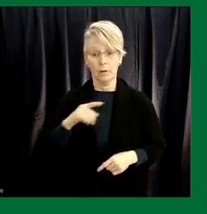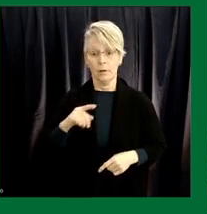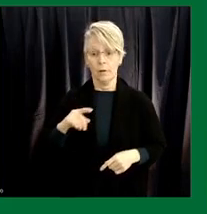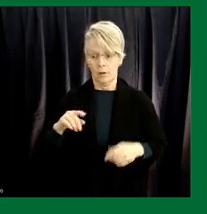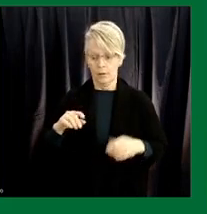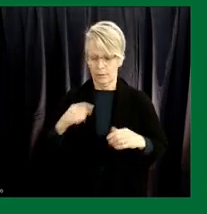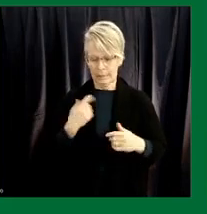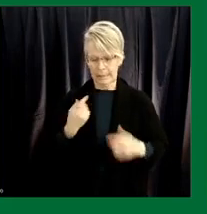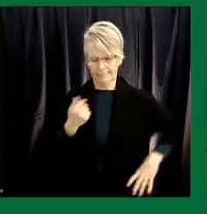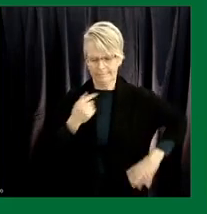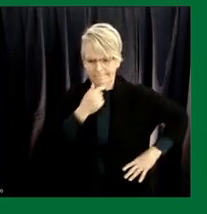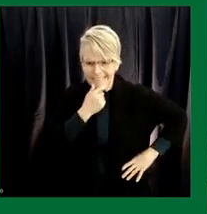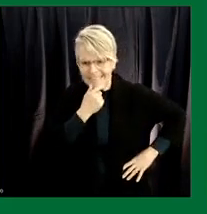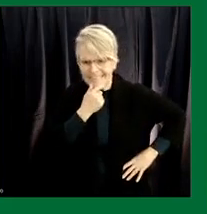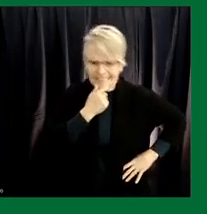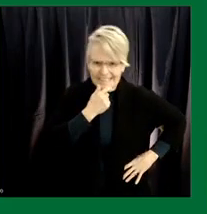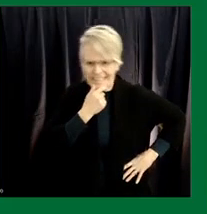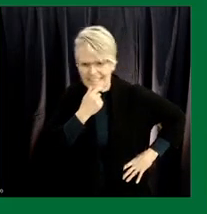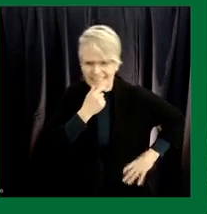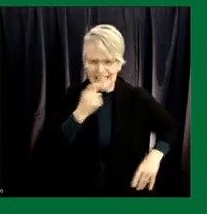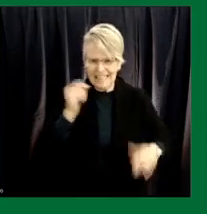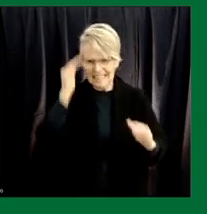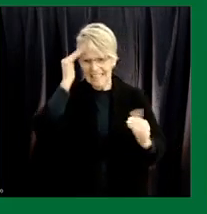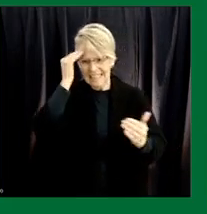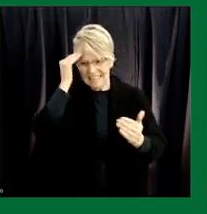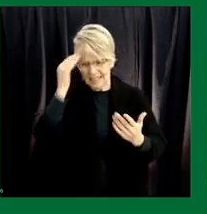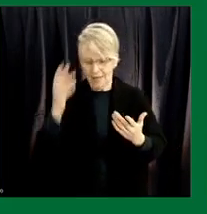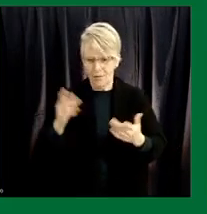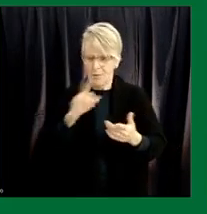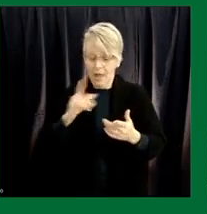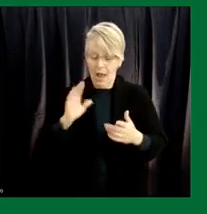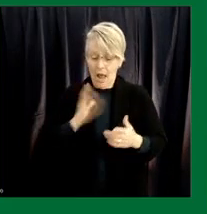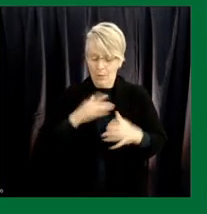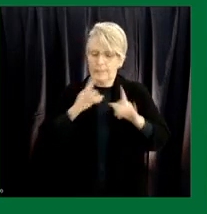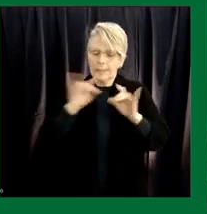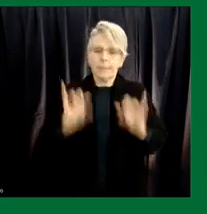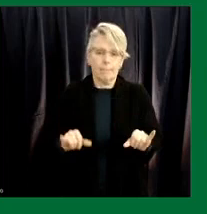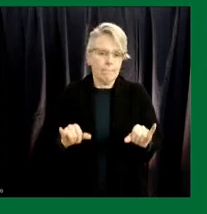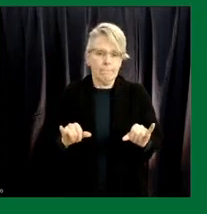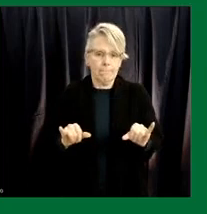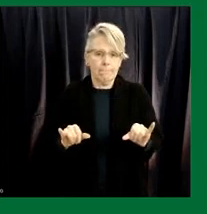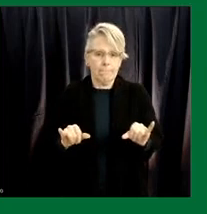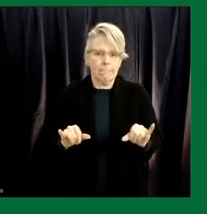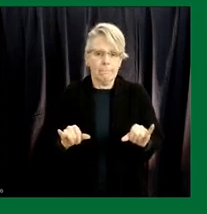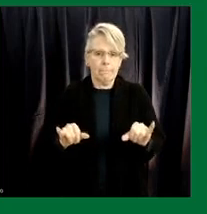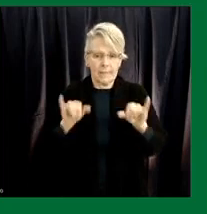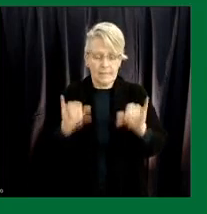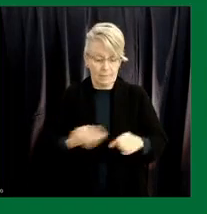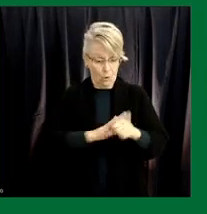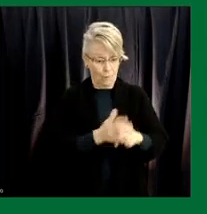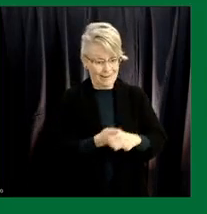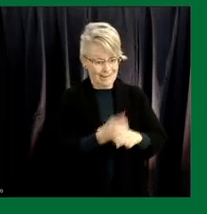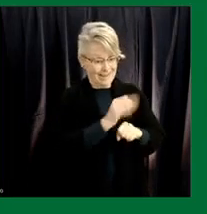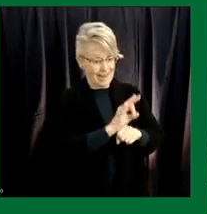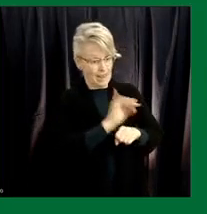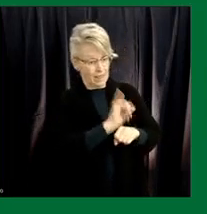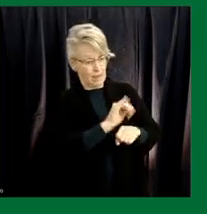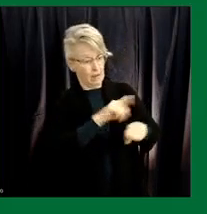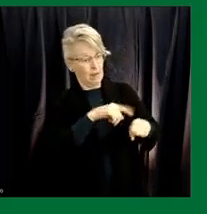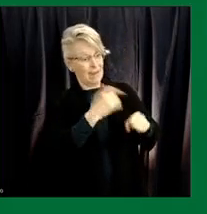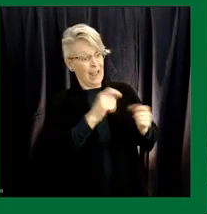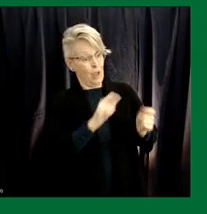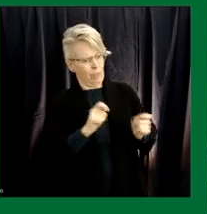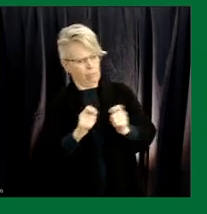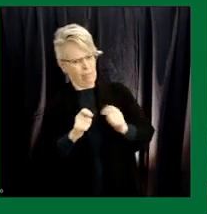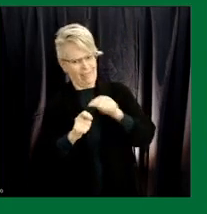concern you know for the most part respond exactly the same as the previous COVID-19 strains you know keeping our